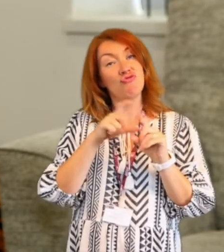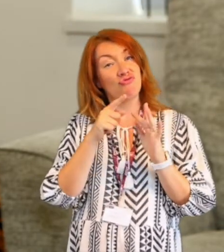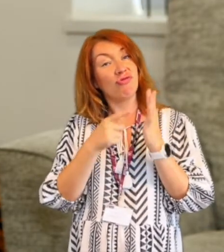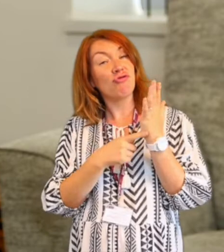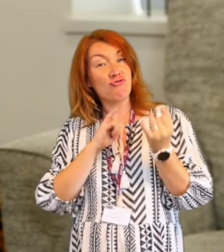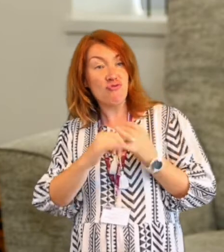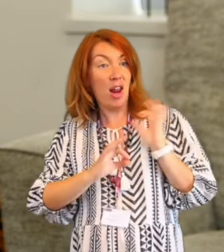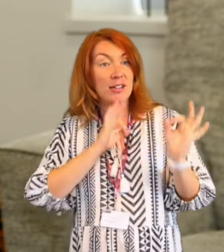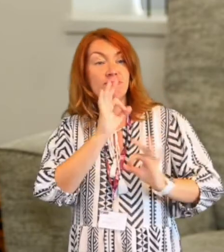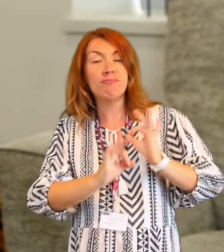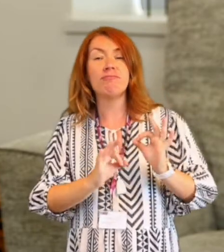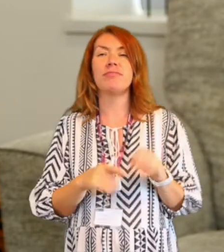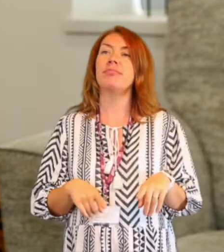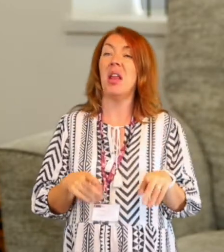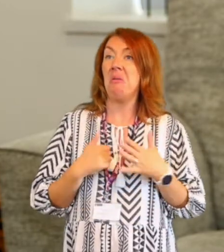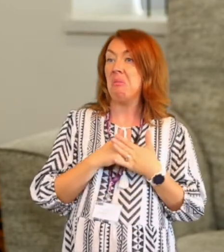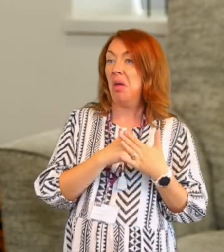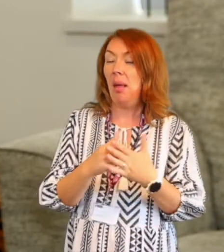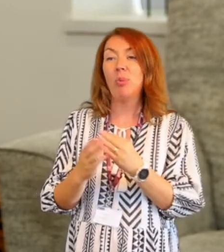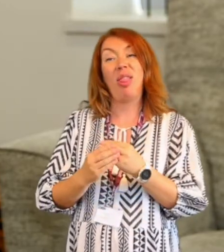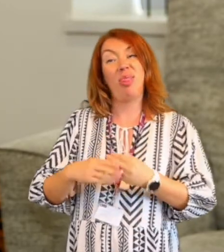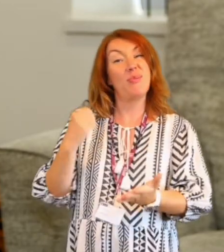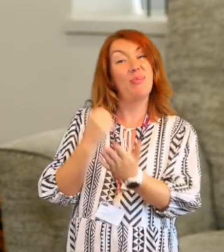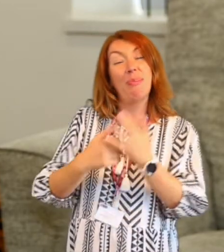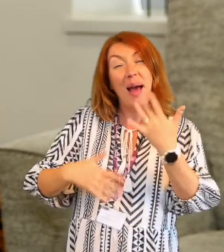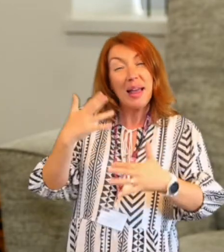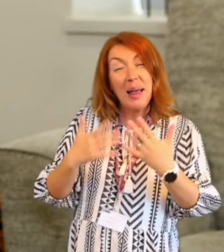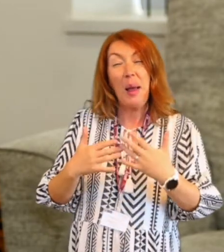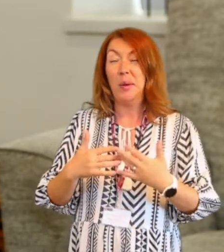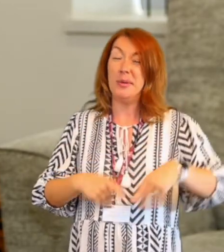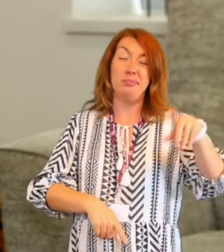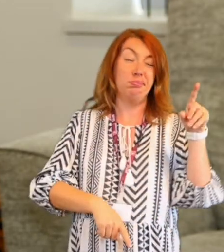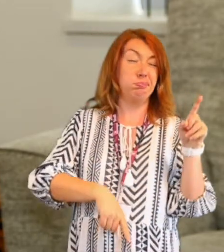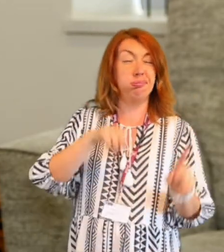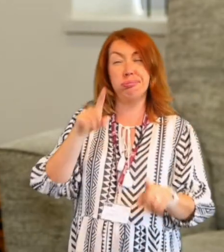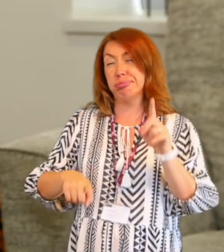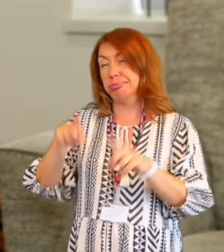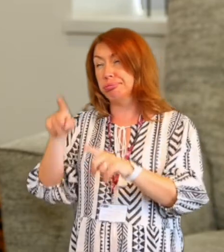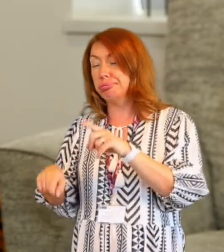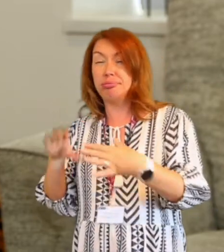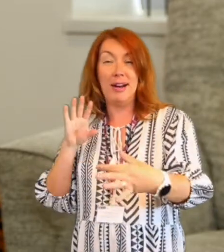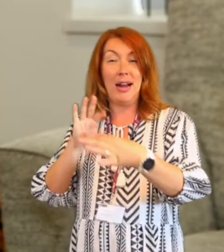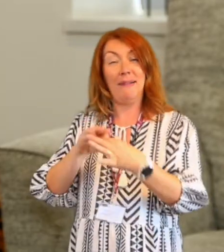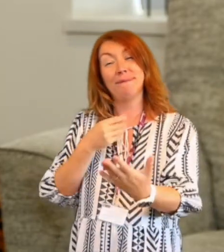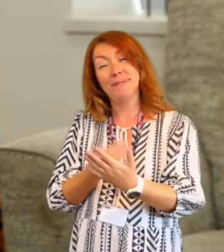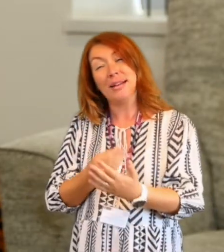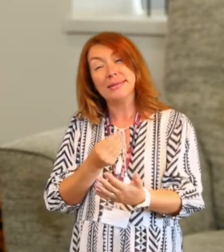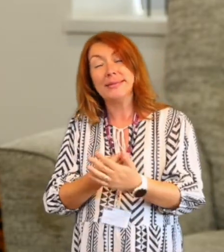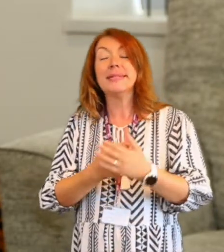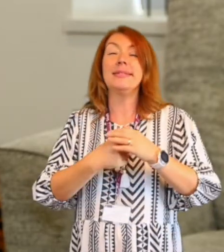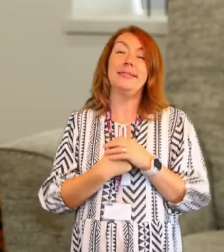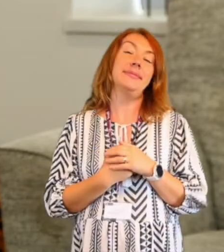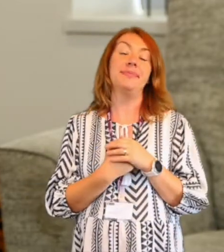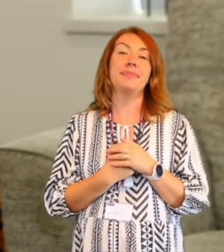with bank accounts, I've helped with all sorts of different things to help them with the budgeting and finances. So